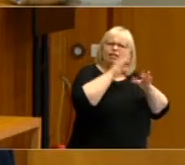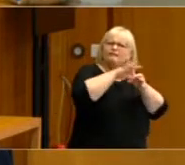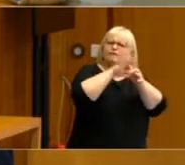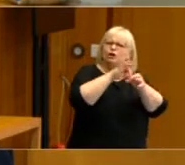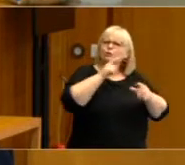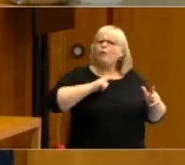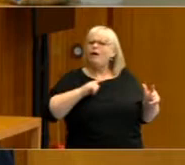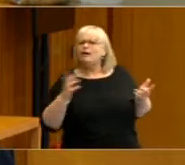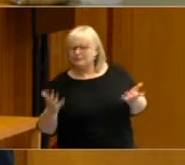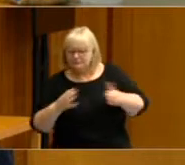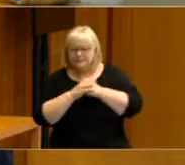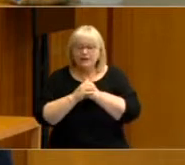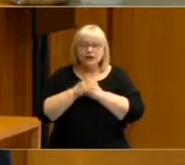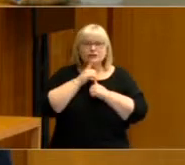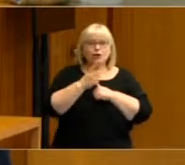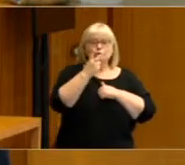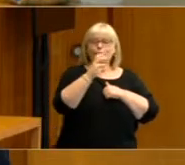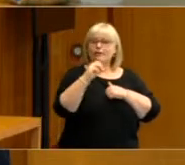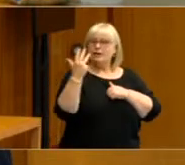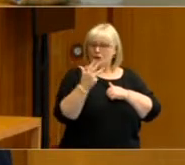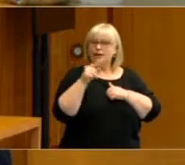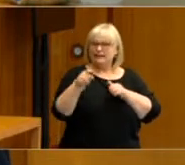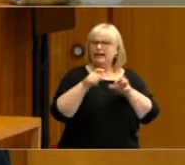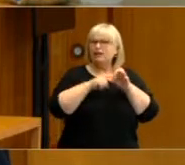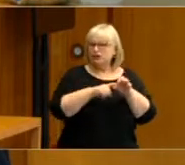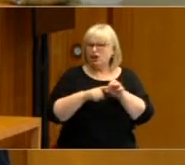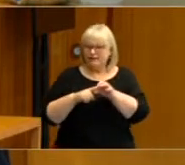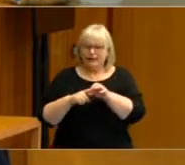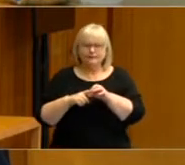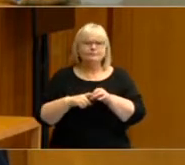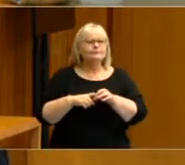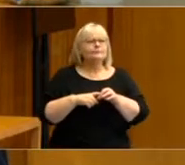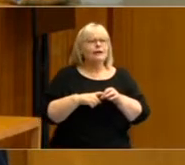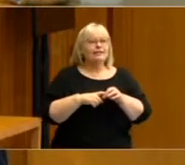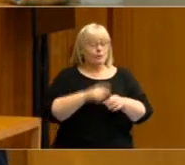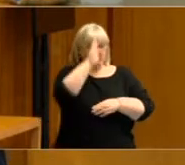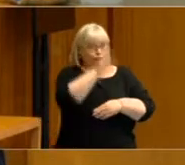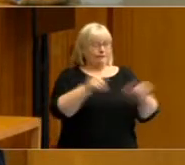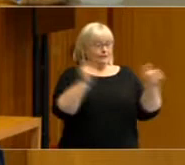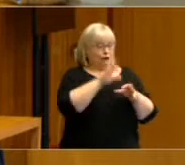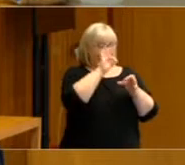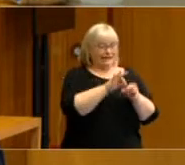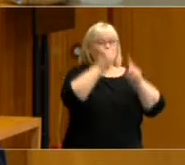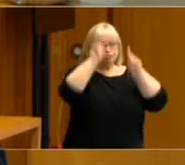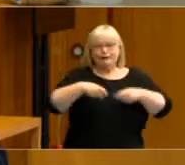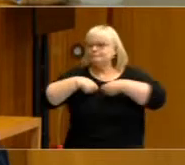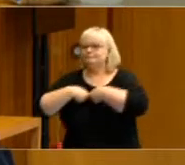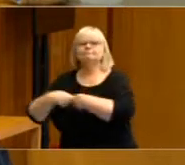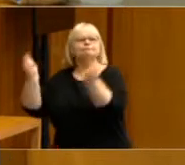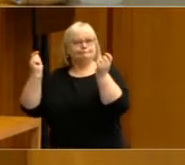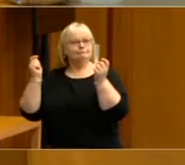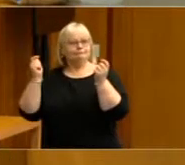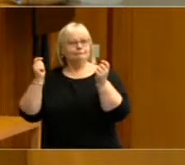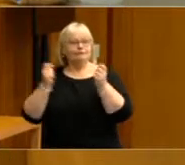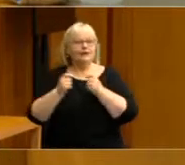The survey we conducted in 2019 went into the field immediately after the election in May and it was in the